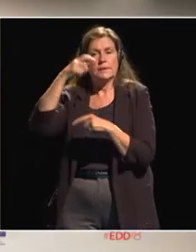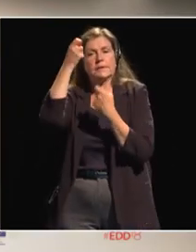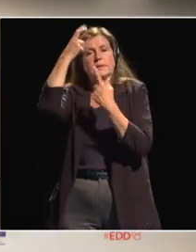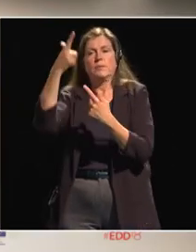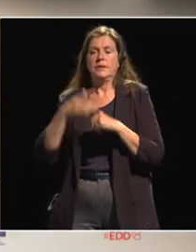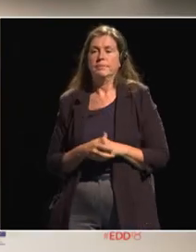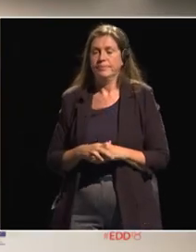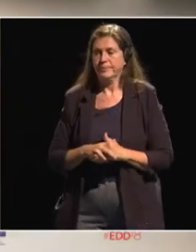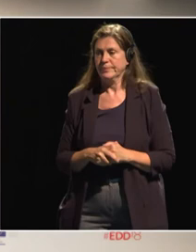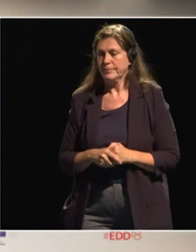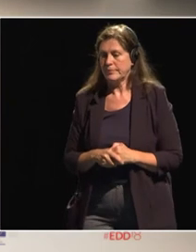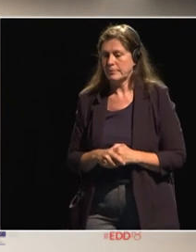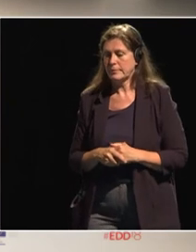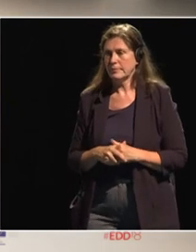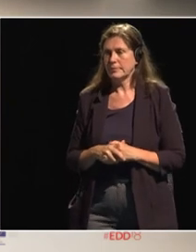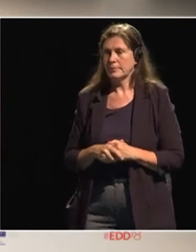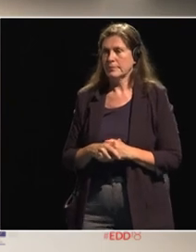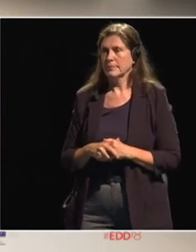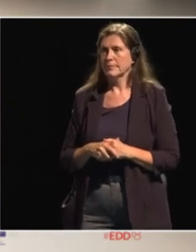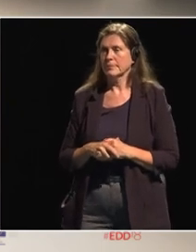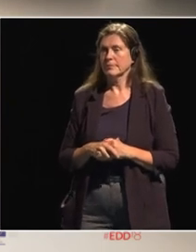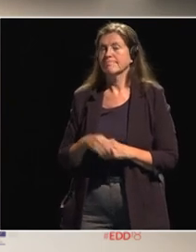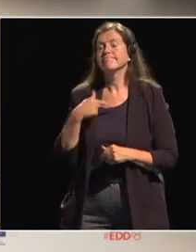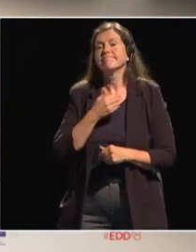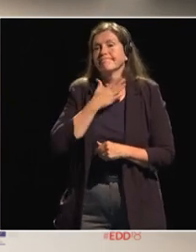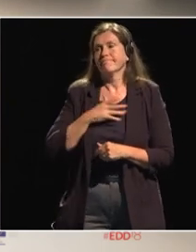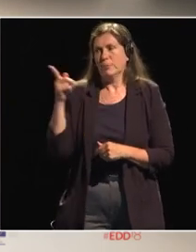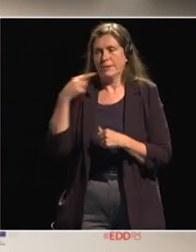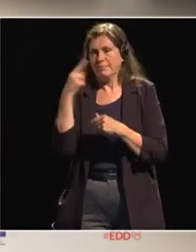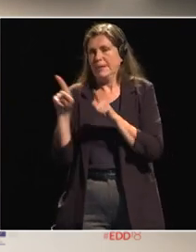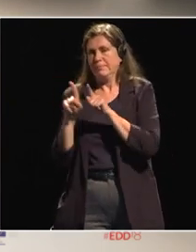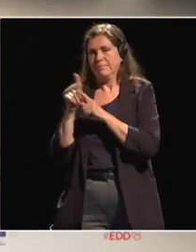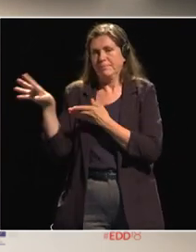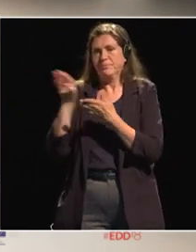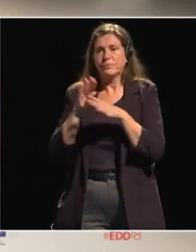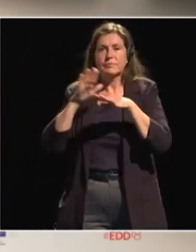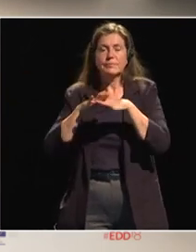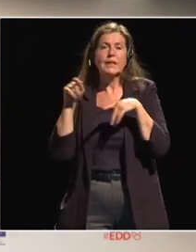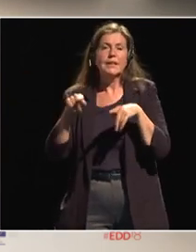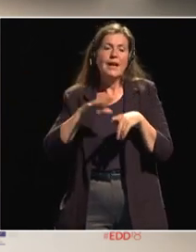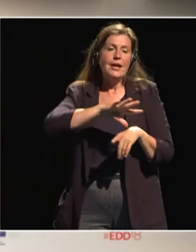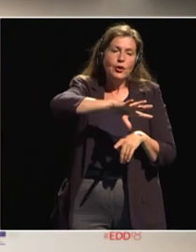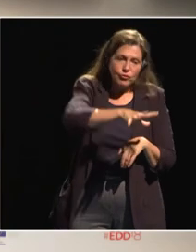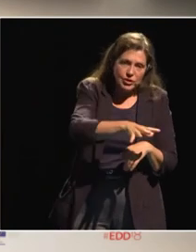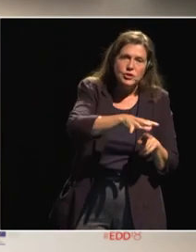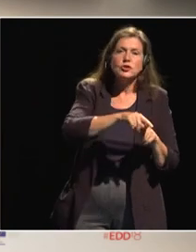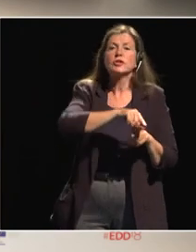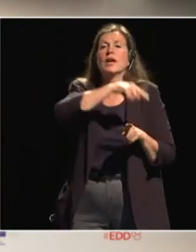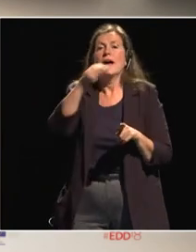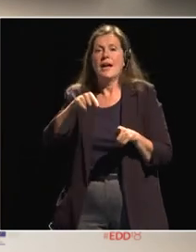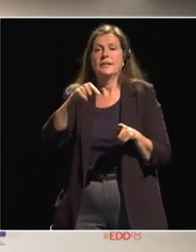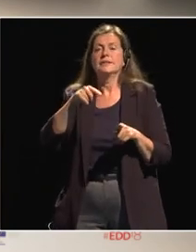you yes i just wanted to answer to what the add to what the colleague just said on regional